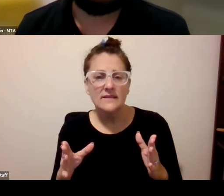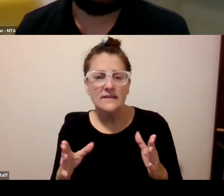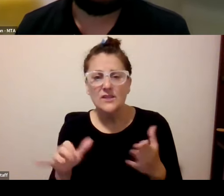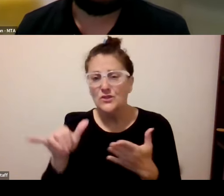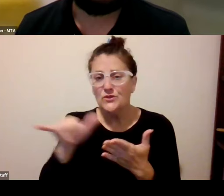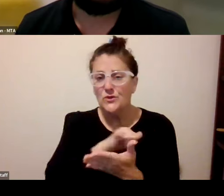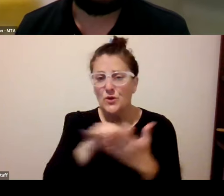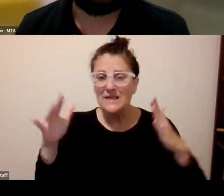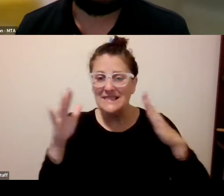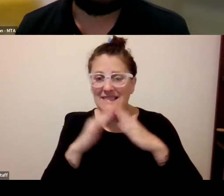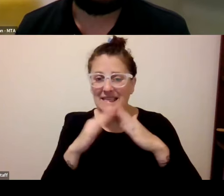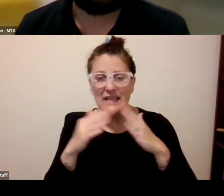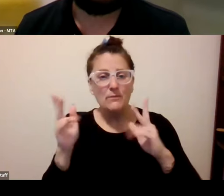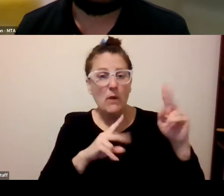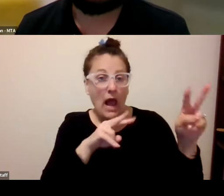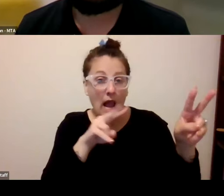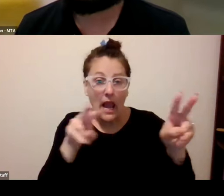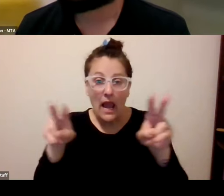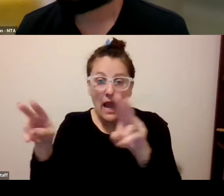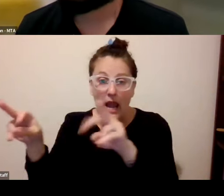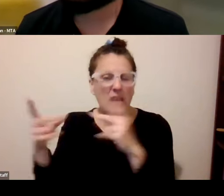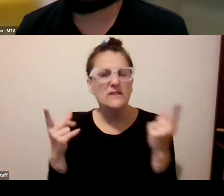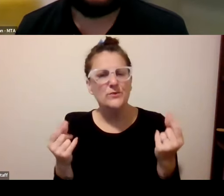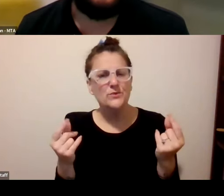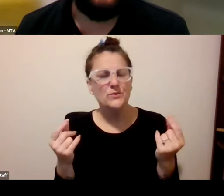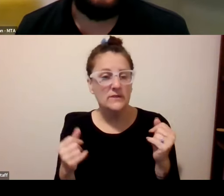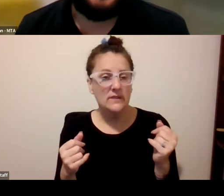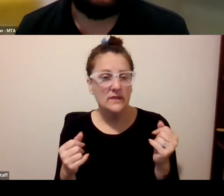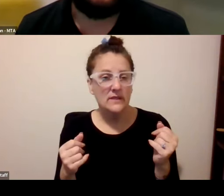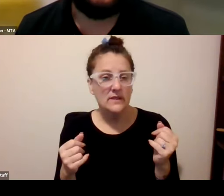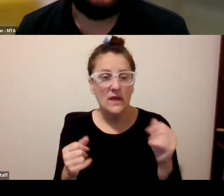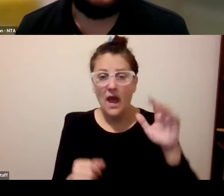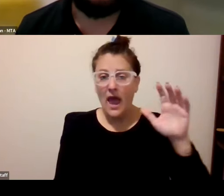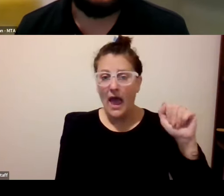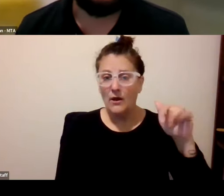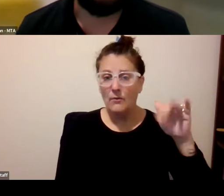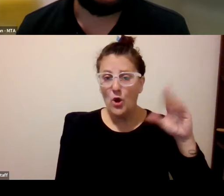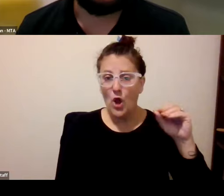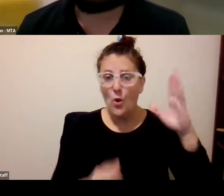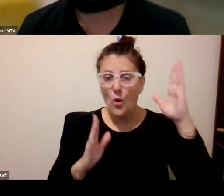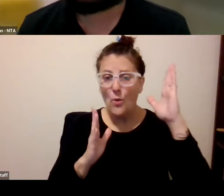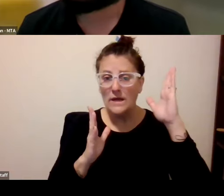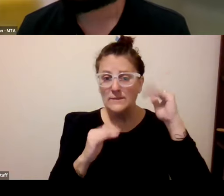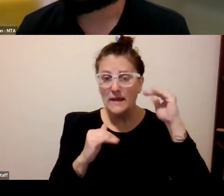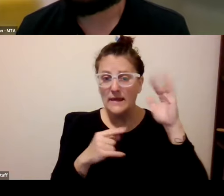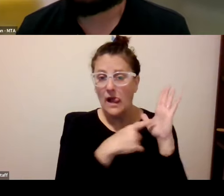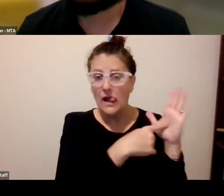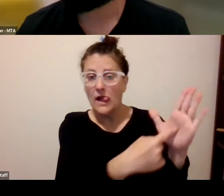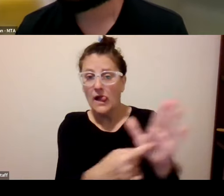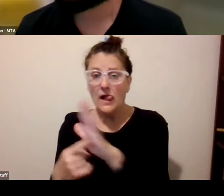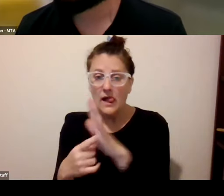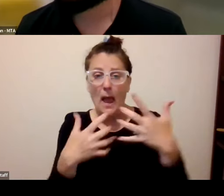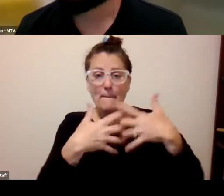new york city what are we doing about that so so we're expecting to roll out the physical machines and stations